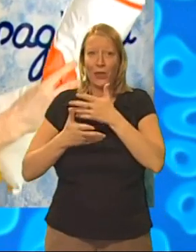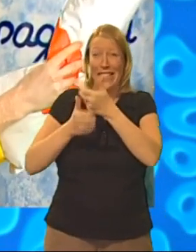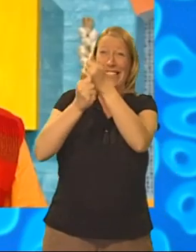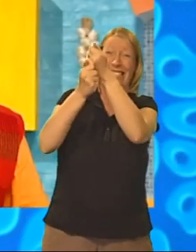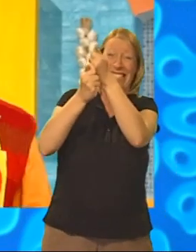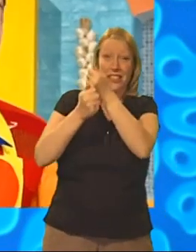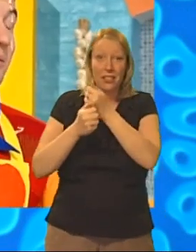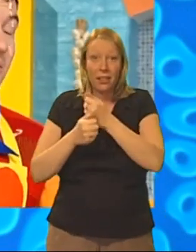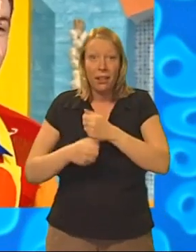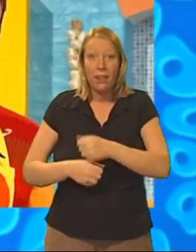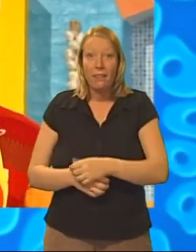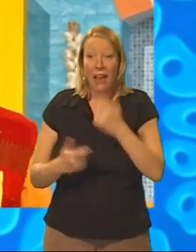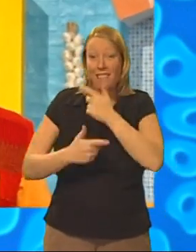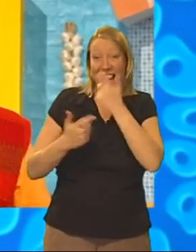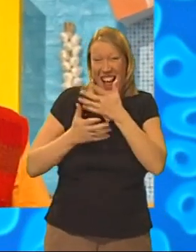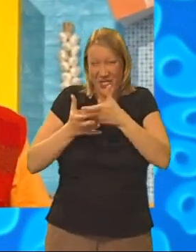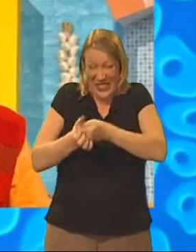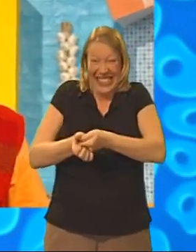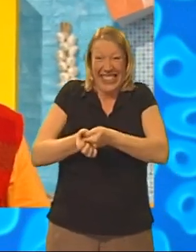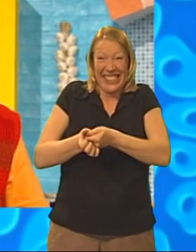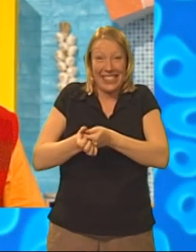squeeze! Fun, fun, fun, squeeze!